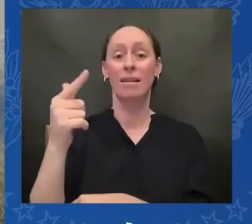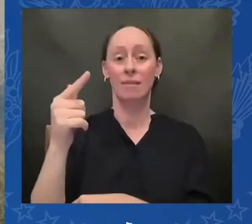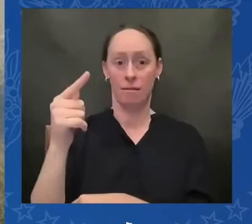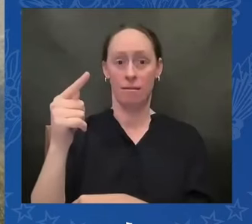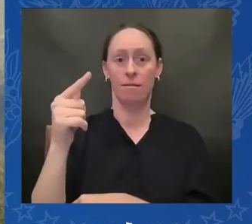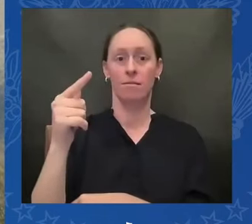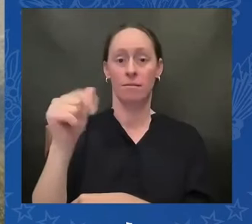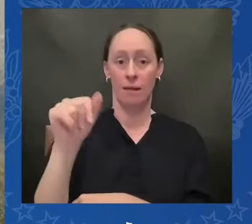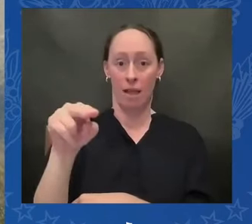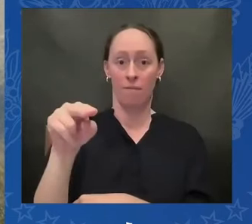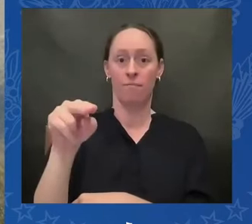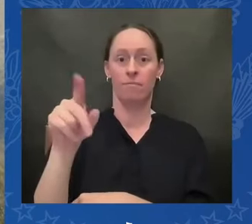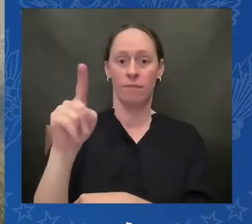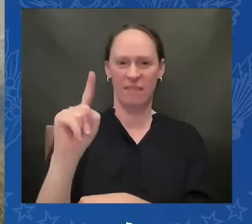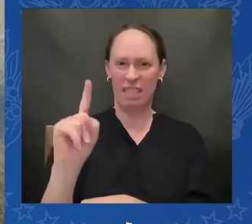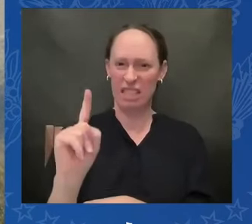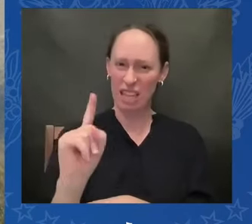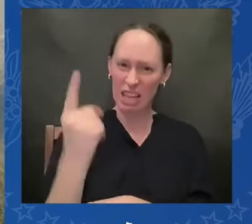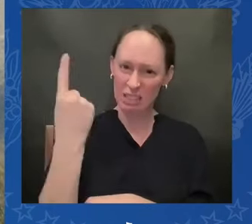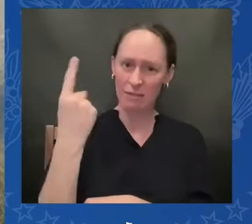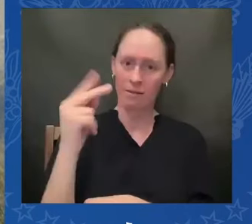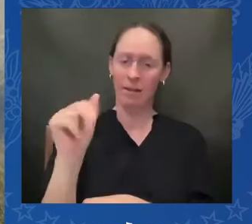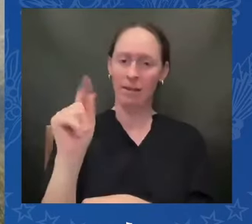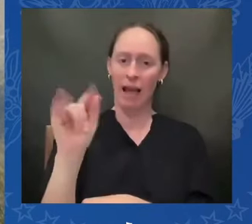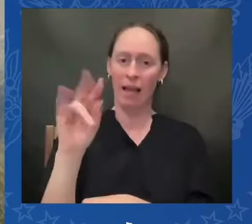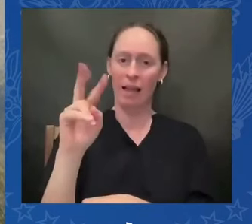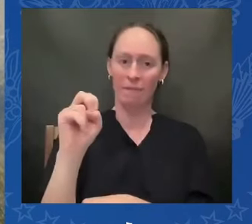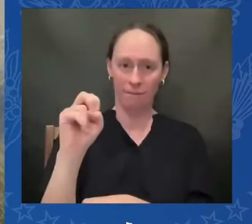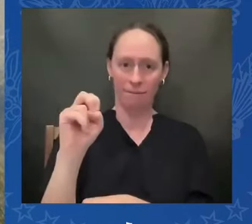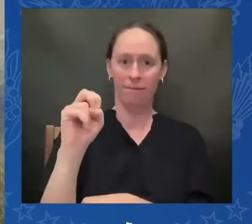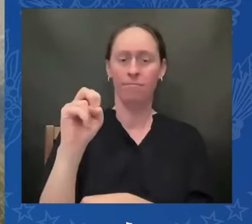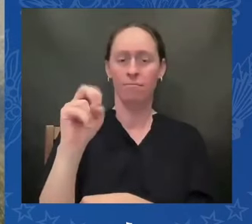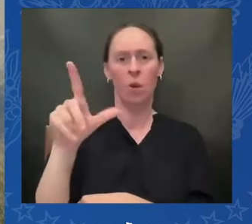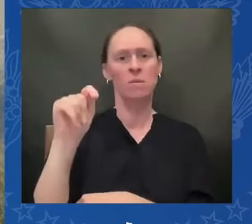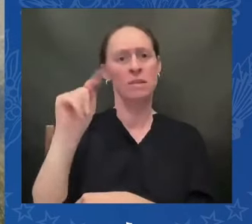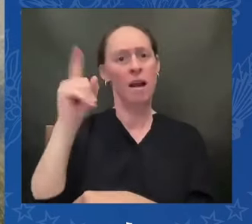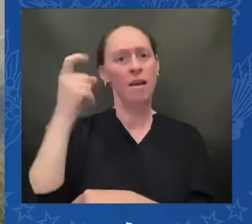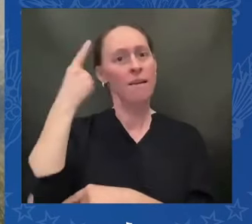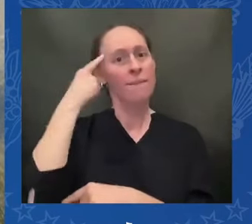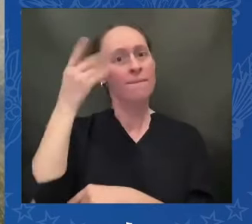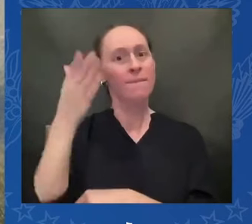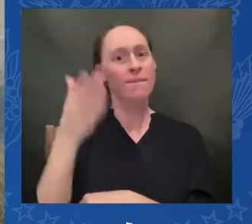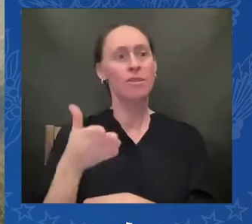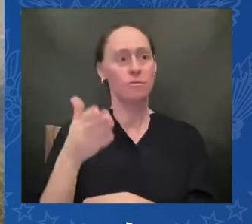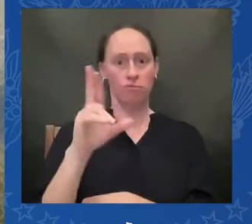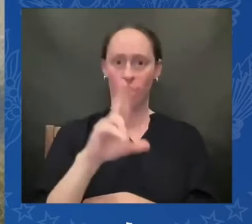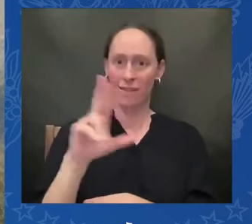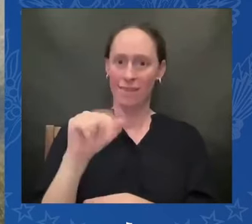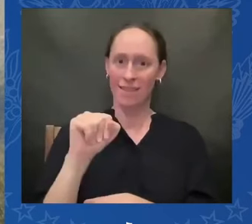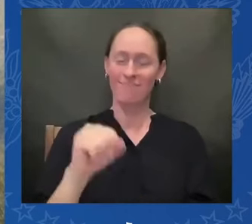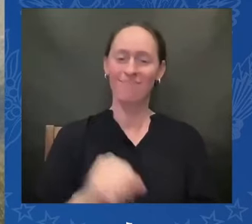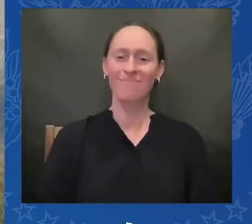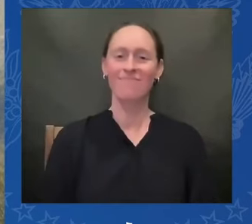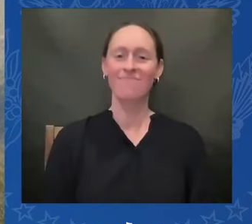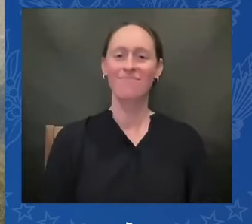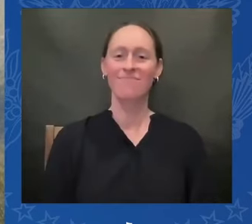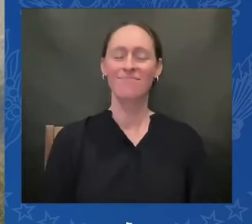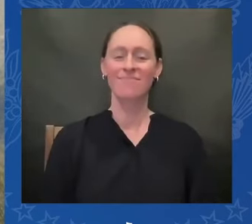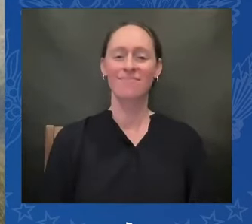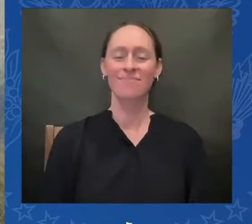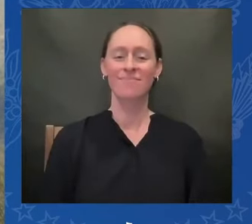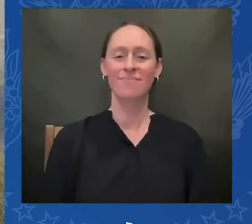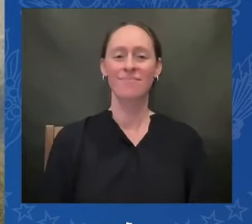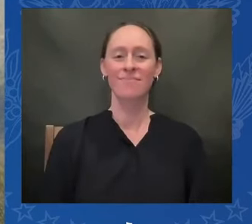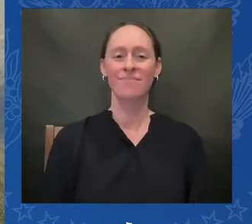it is my distinct